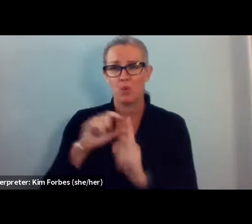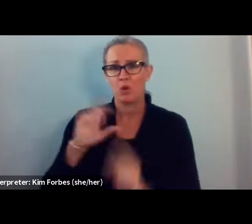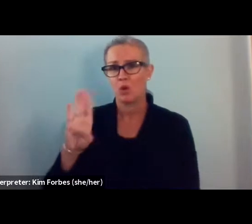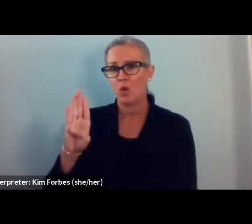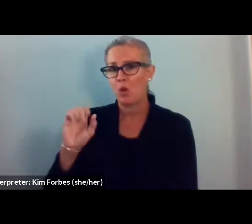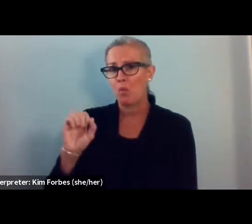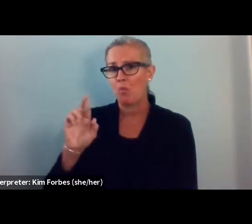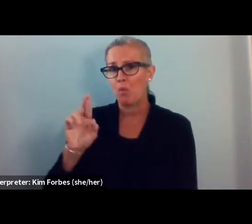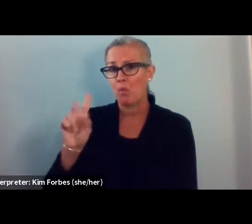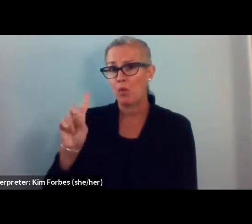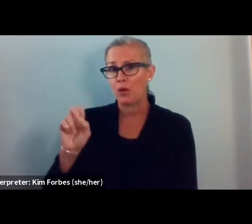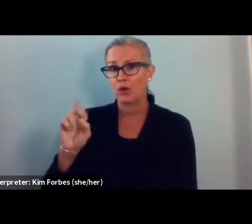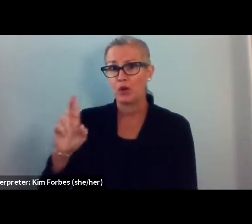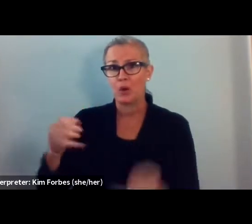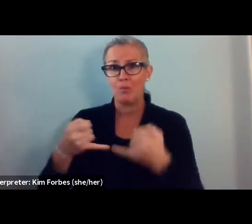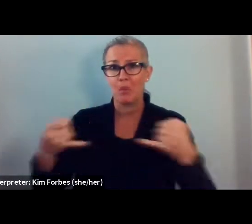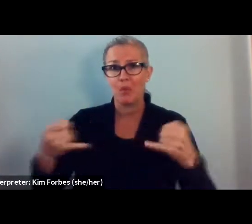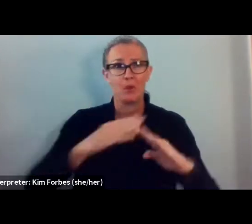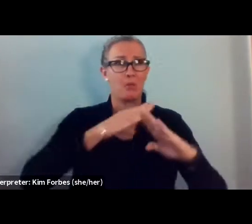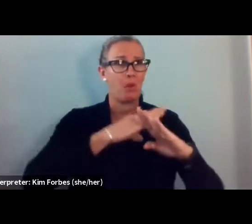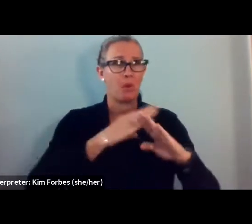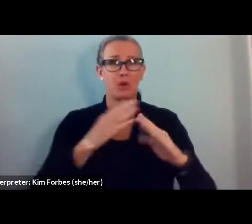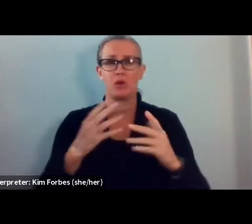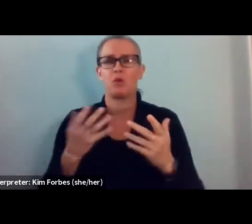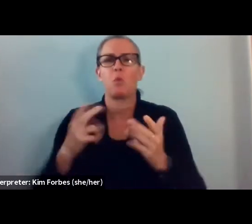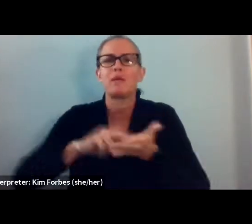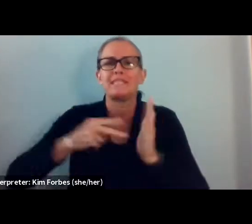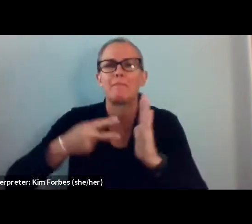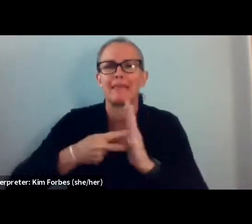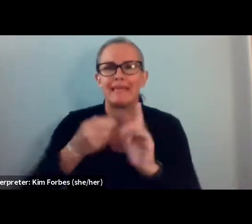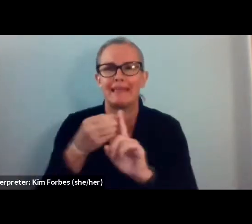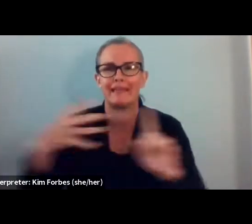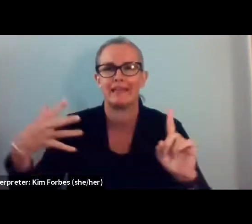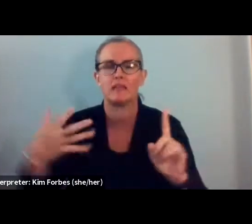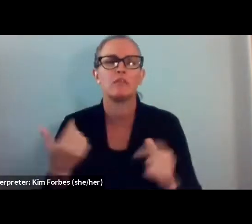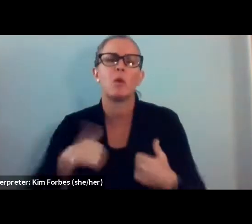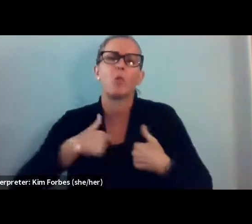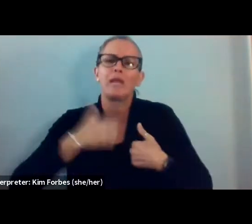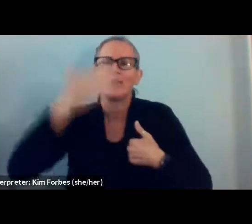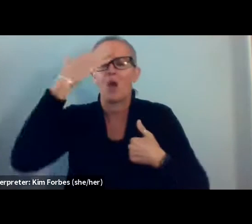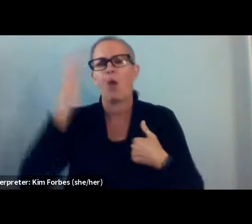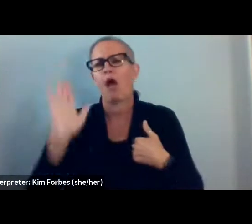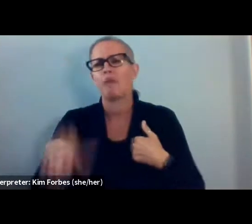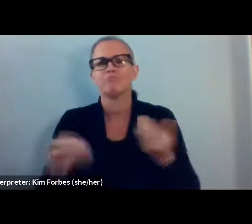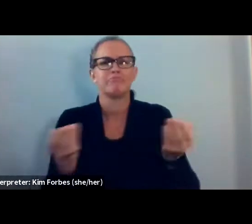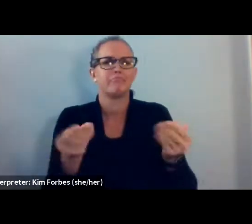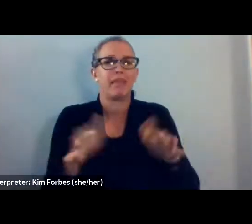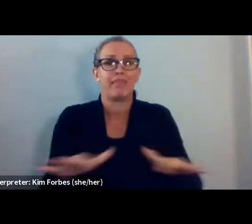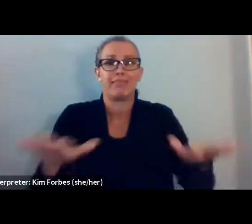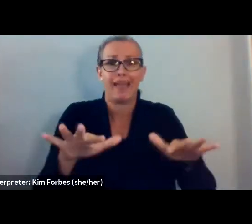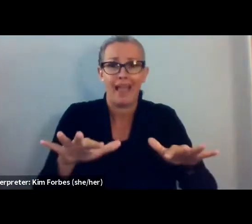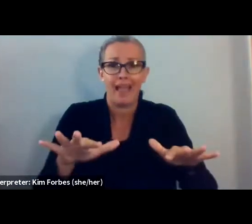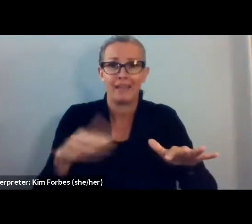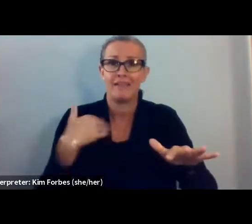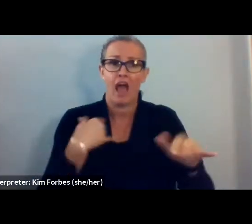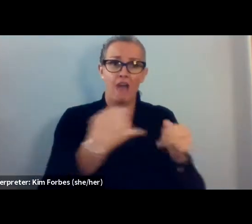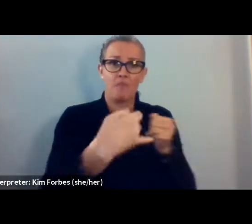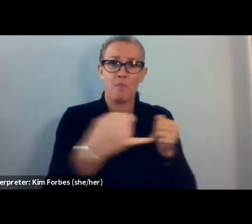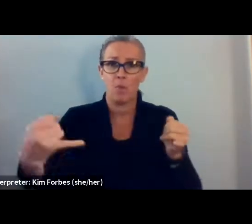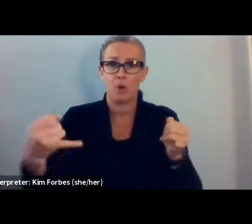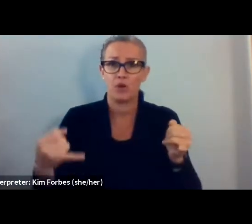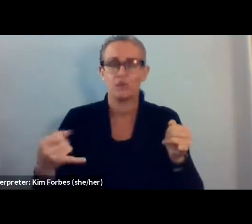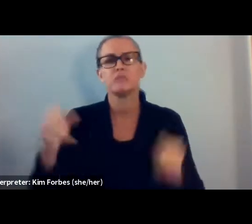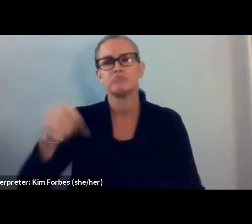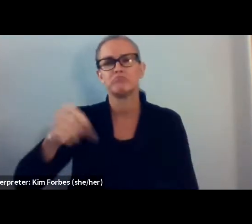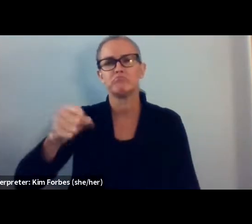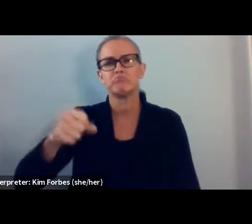You know, there is kind of like the land borders that all of us, you know, know about. But, you know, borders are really